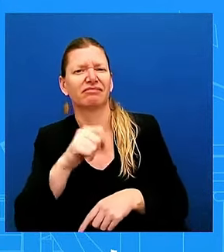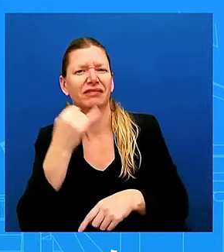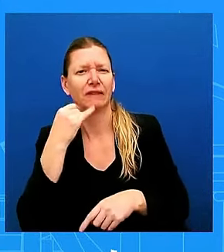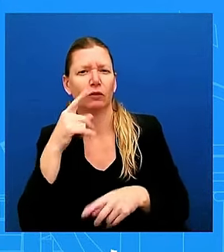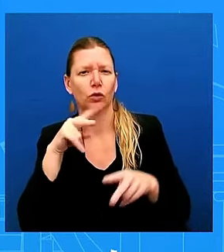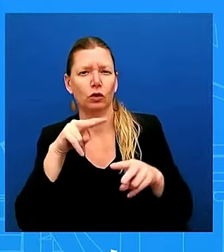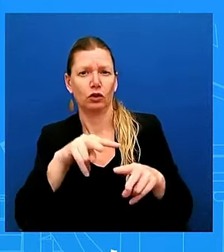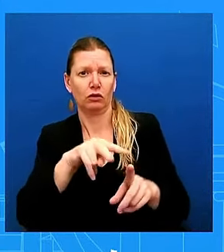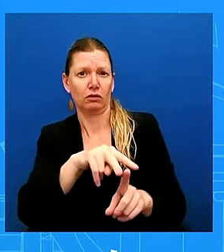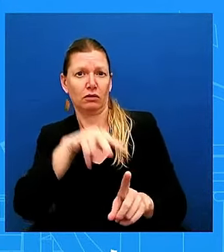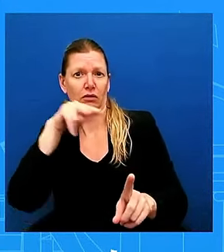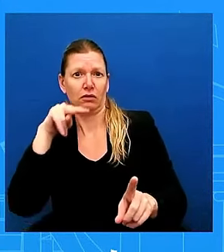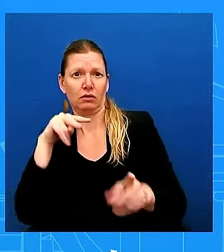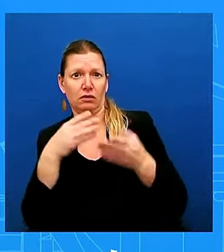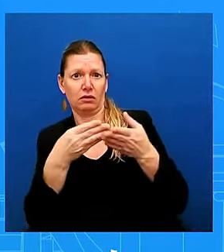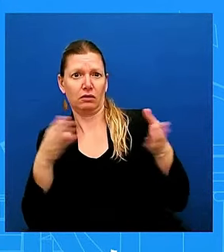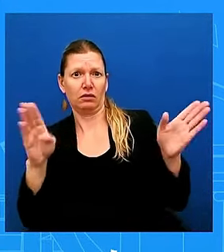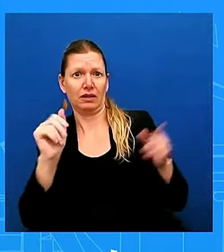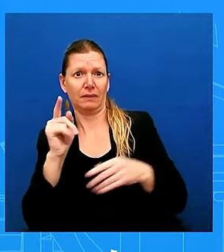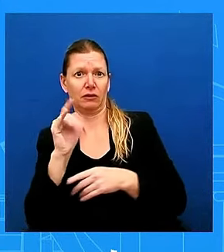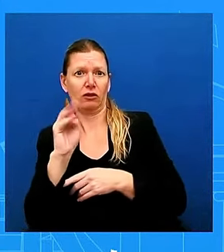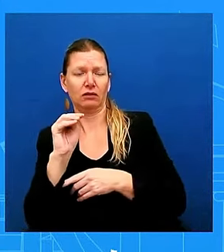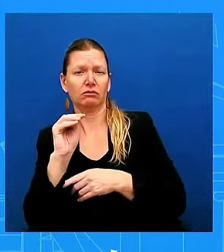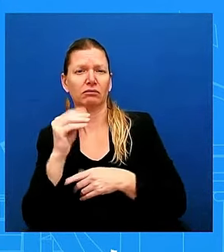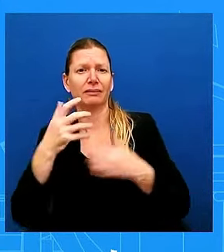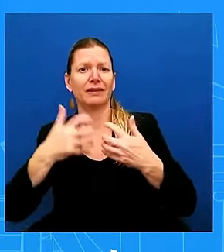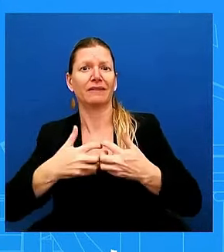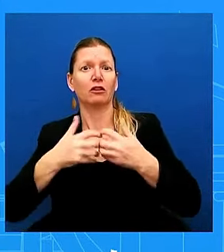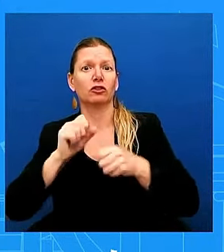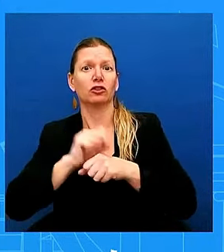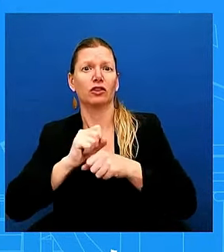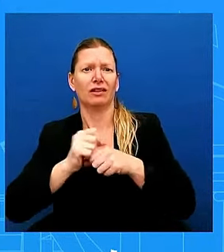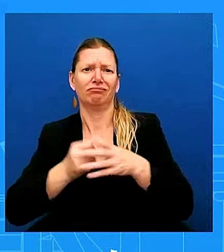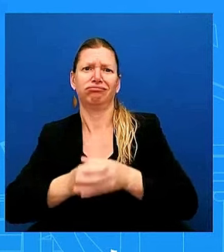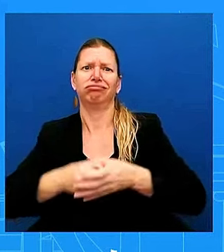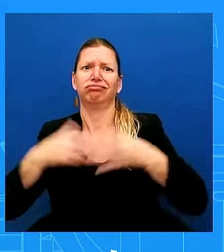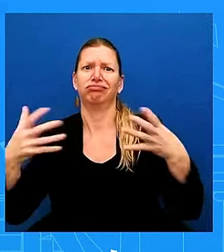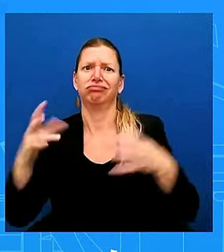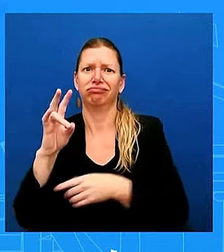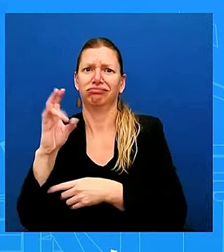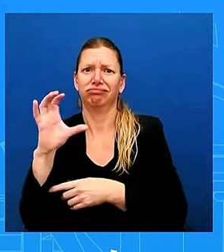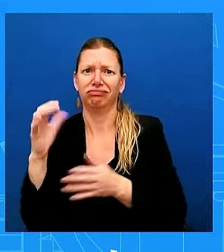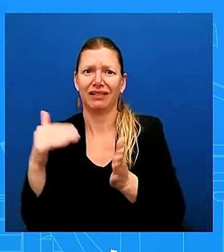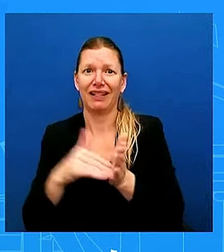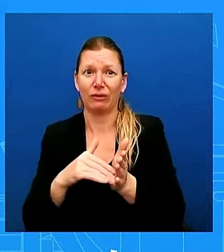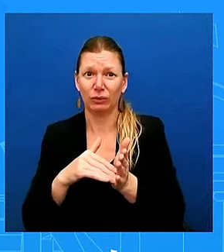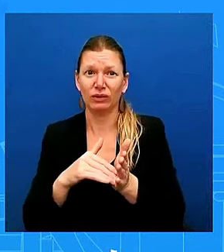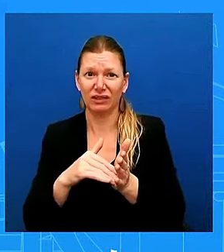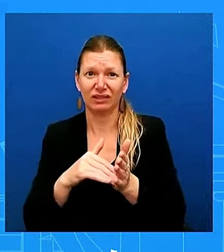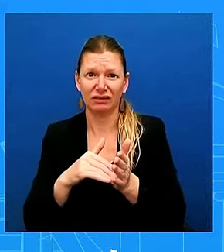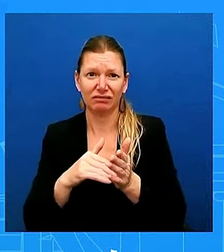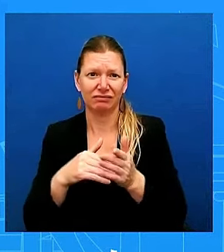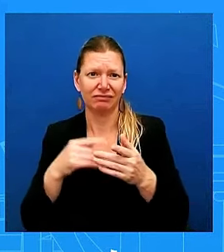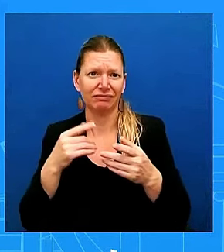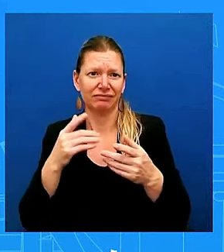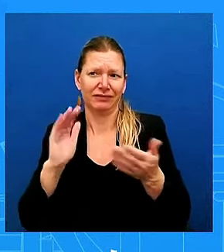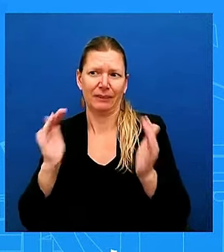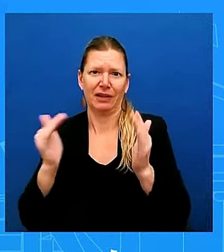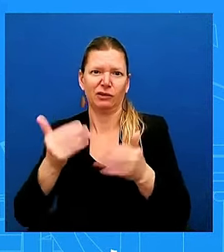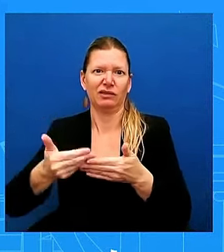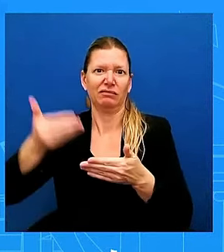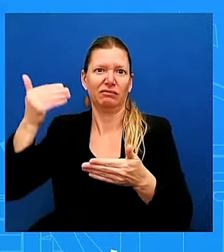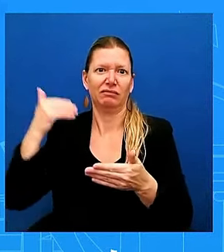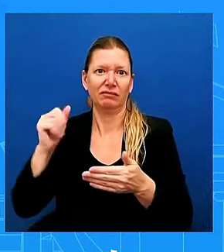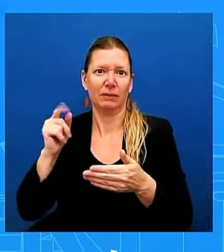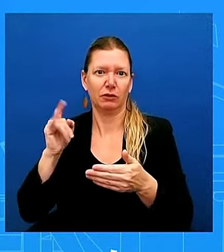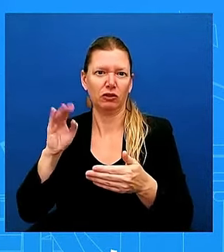In contrast to the previous administration that actually saw manufacturing job losses even before the pandemic. And I think the right